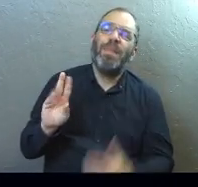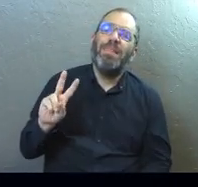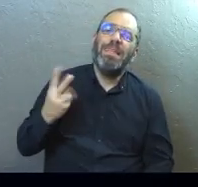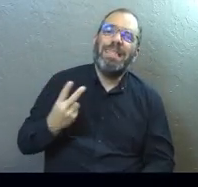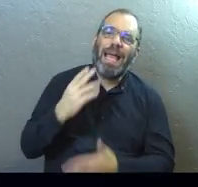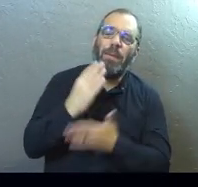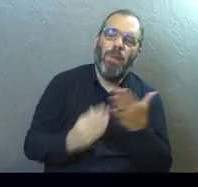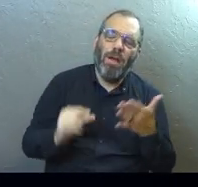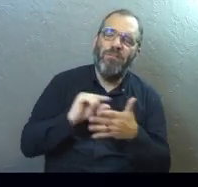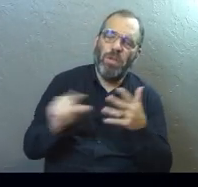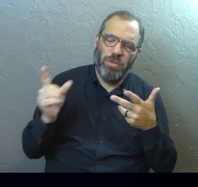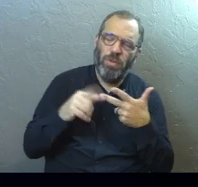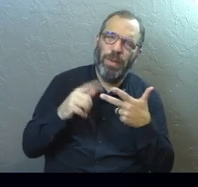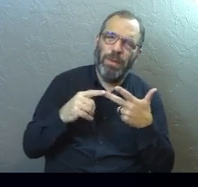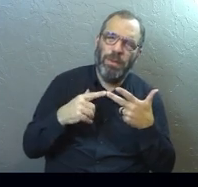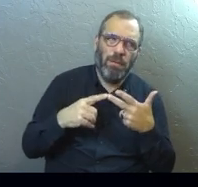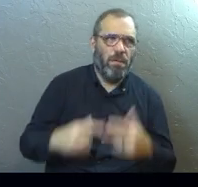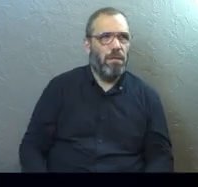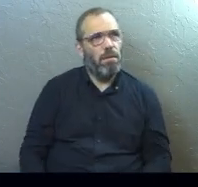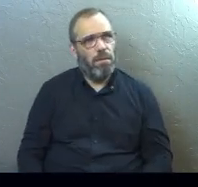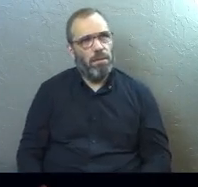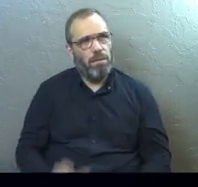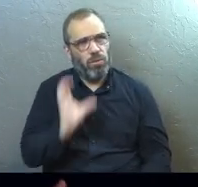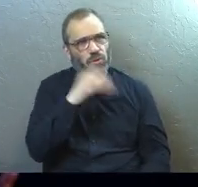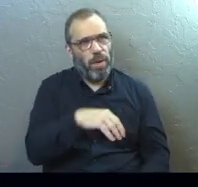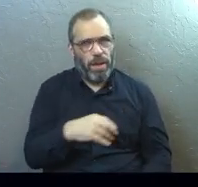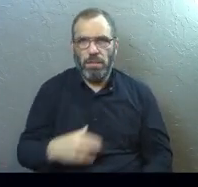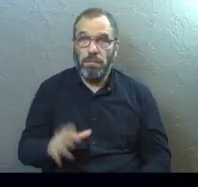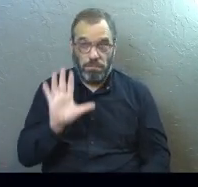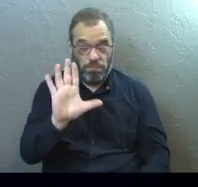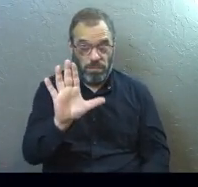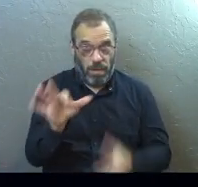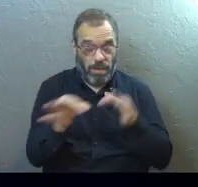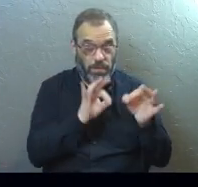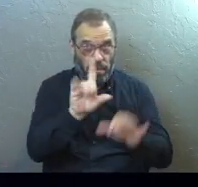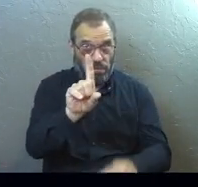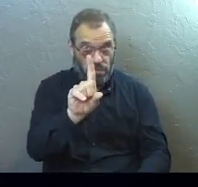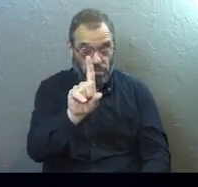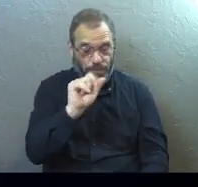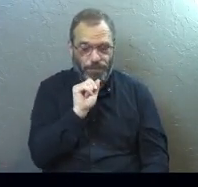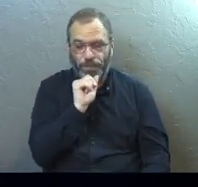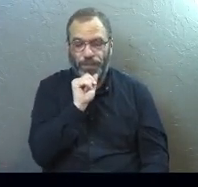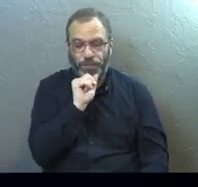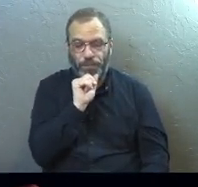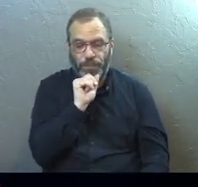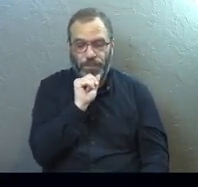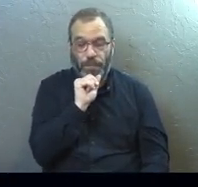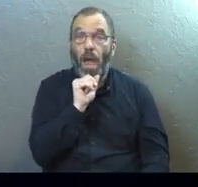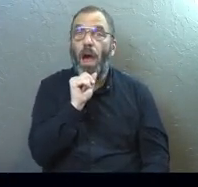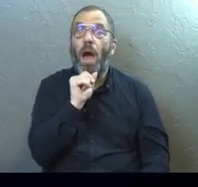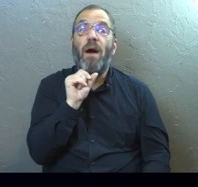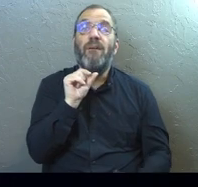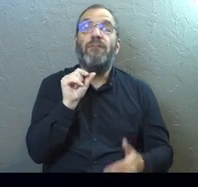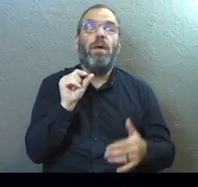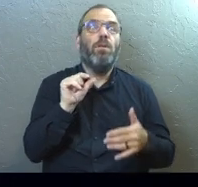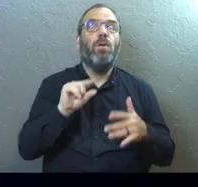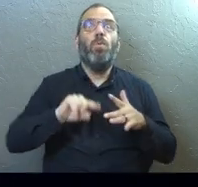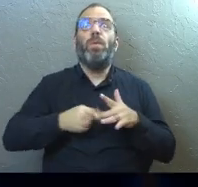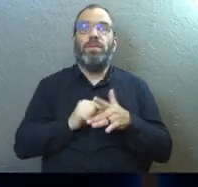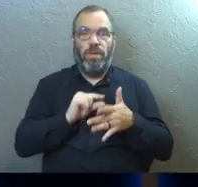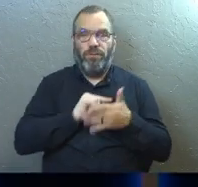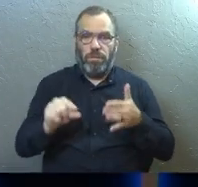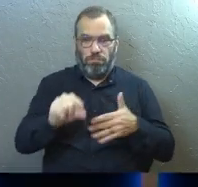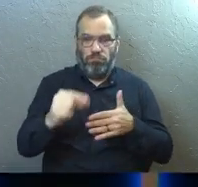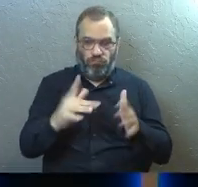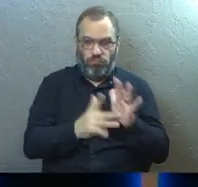second half of this verse. You're like, well, that's weird. Here's why. All right, so the original scripture that you